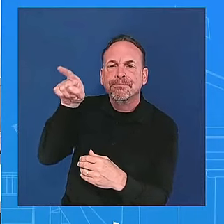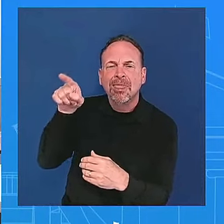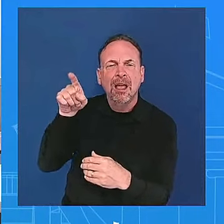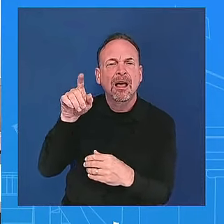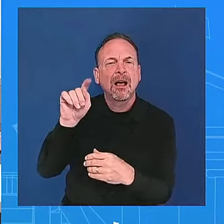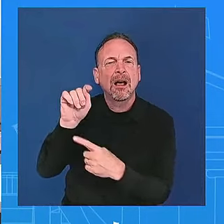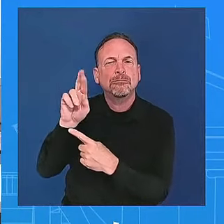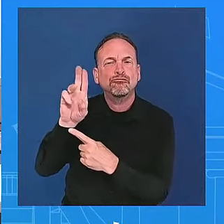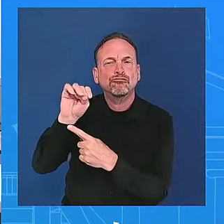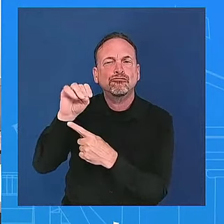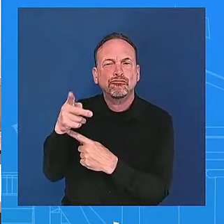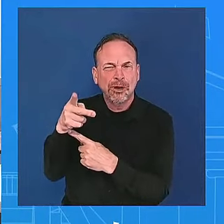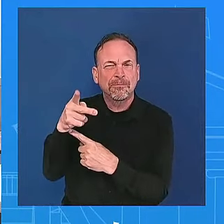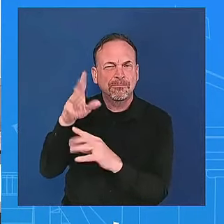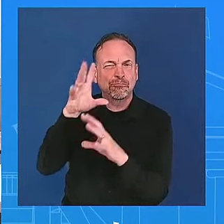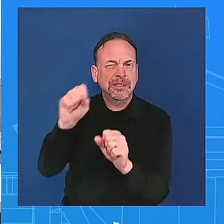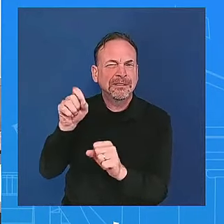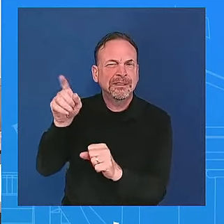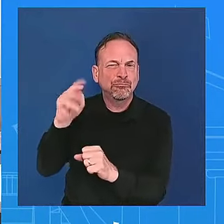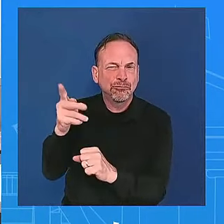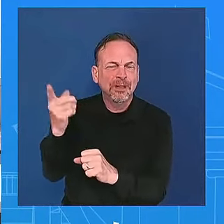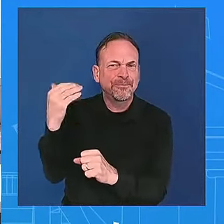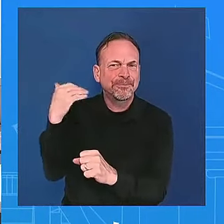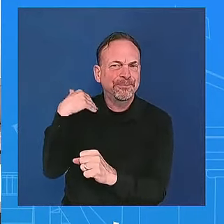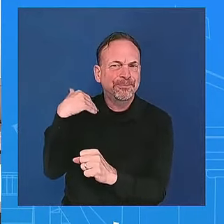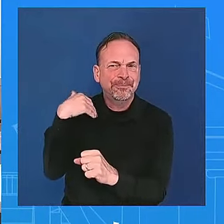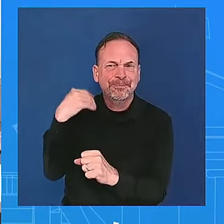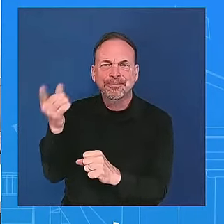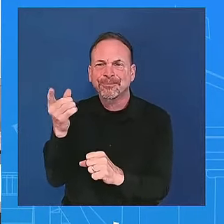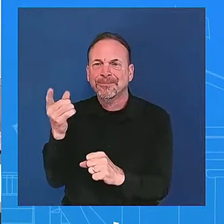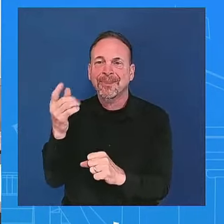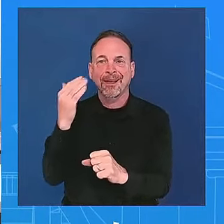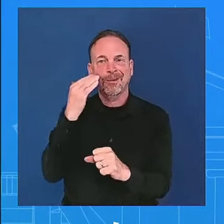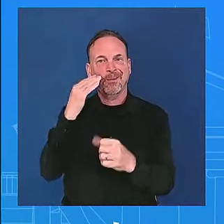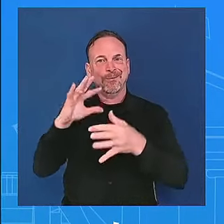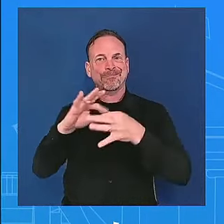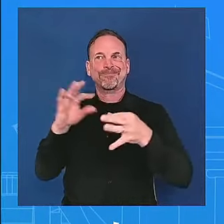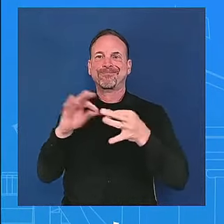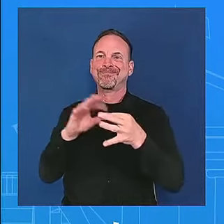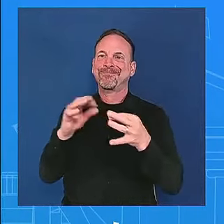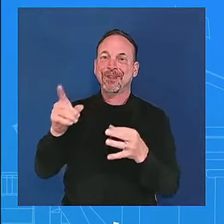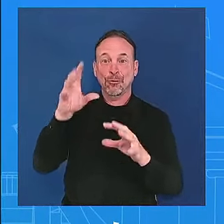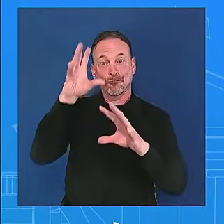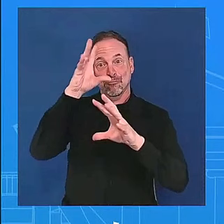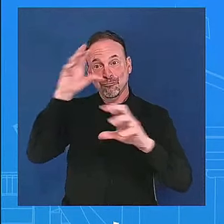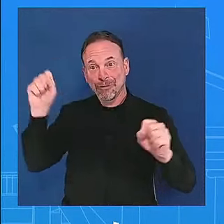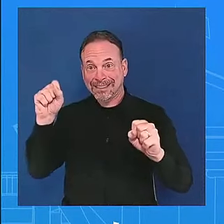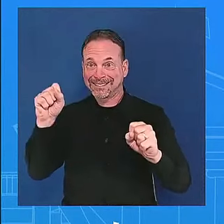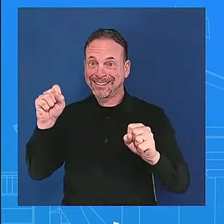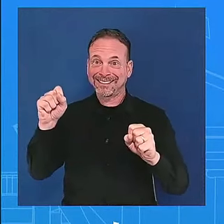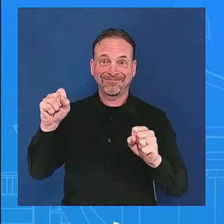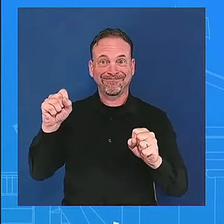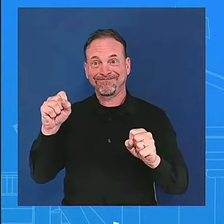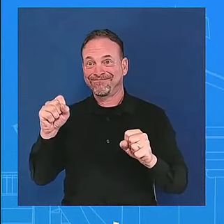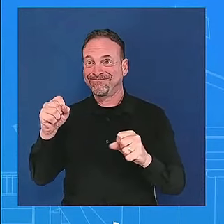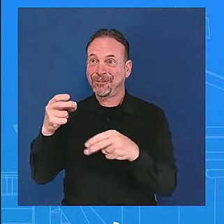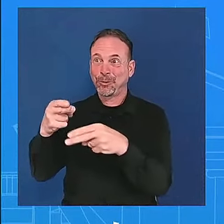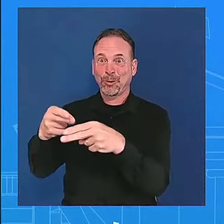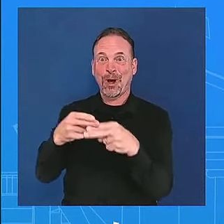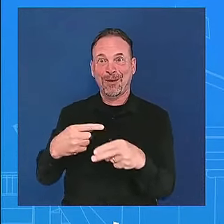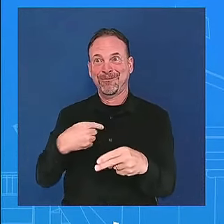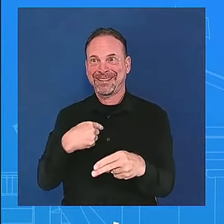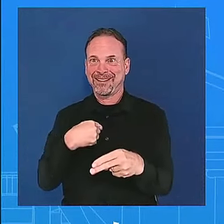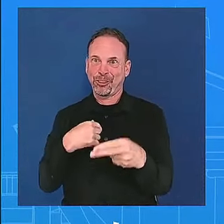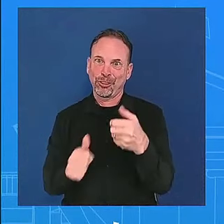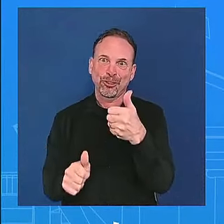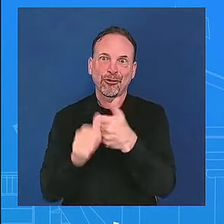of his being shot how would the president respond to that what i will say is the president has always been very clear when it comes